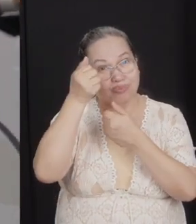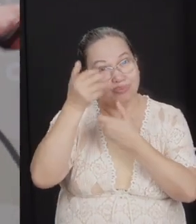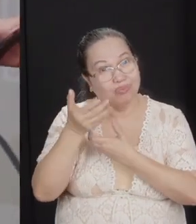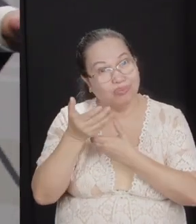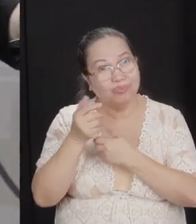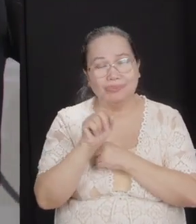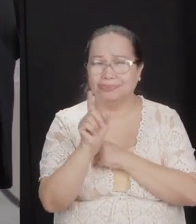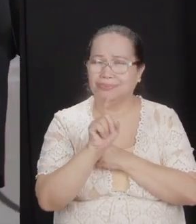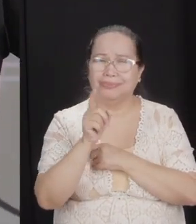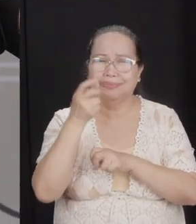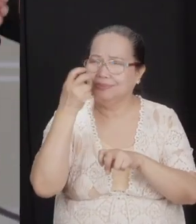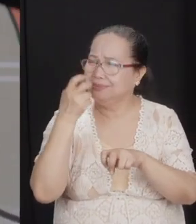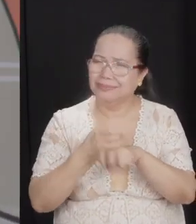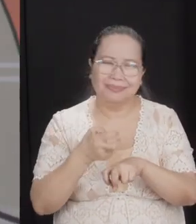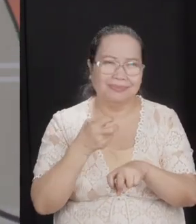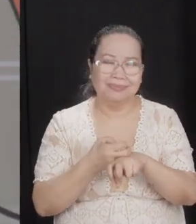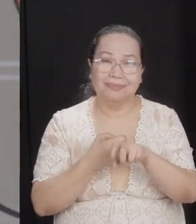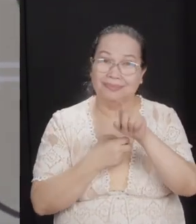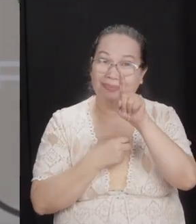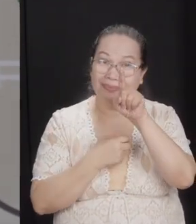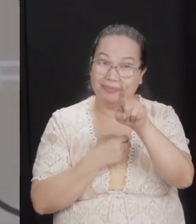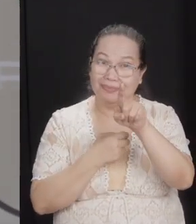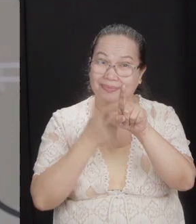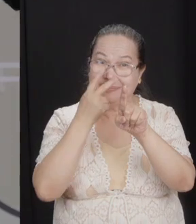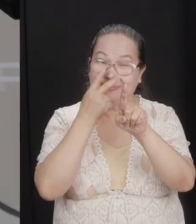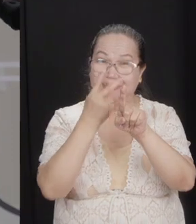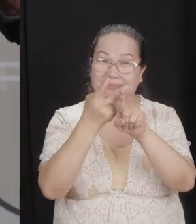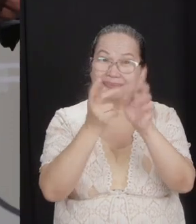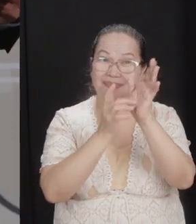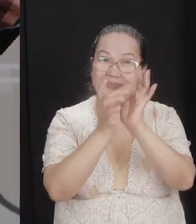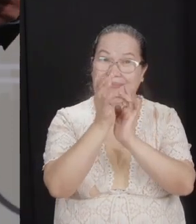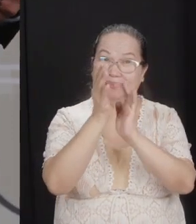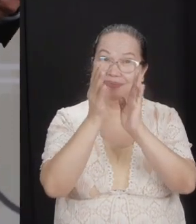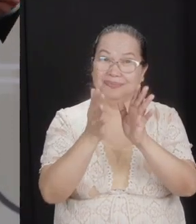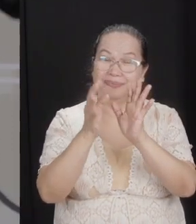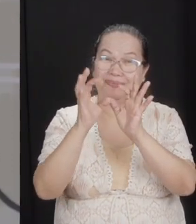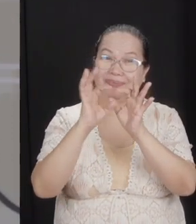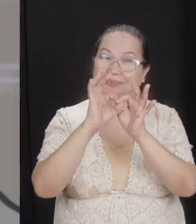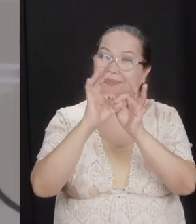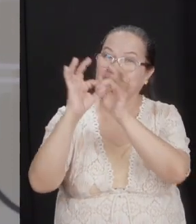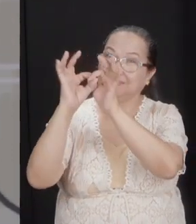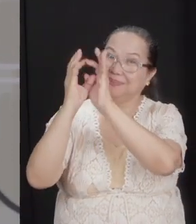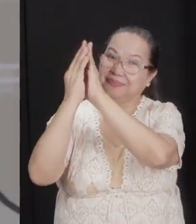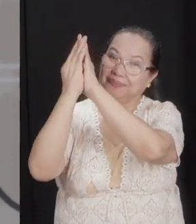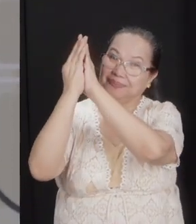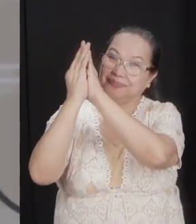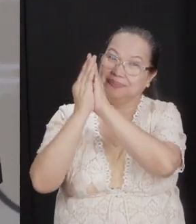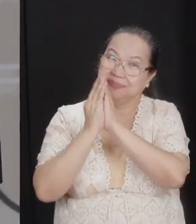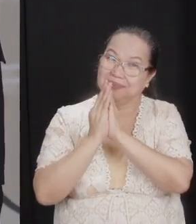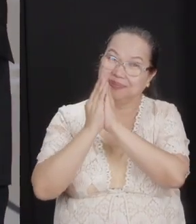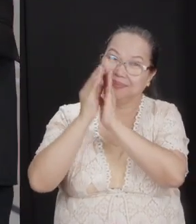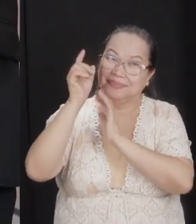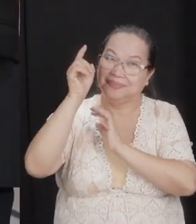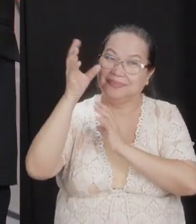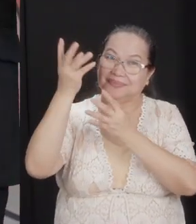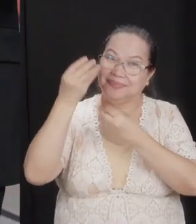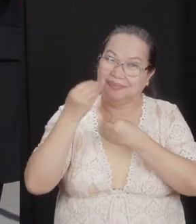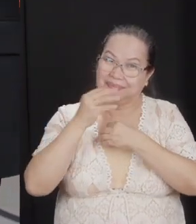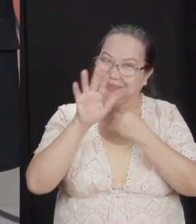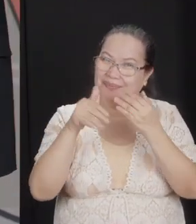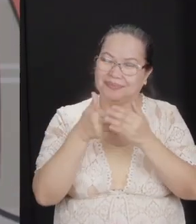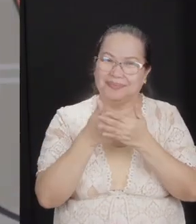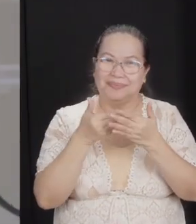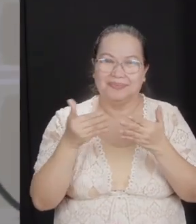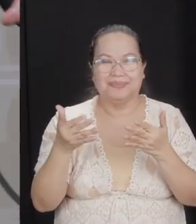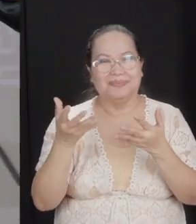going to be very hard. But if you look at Christianity as a relationship, where there's a God who's given you everything. He's